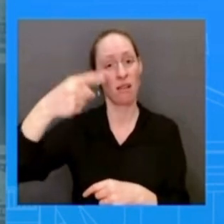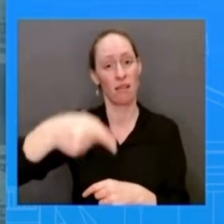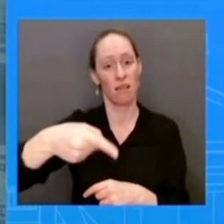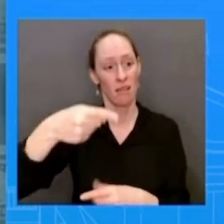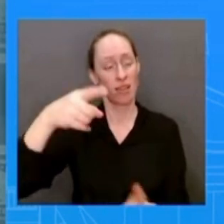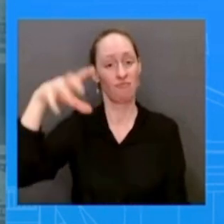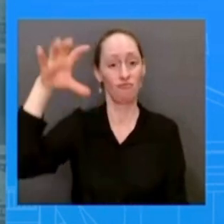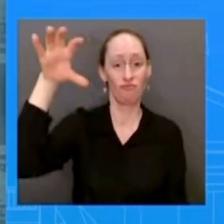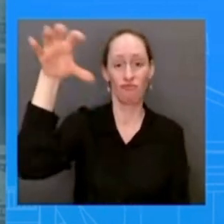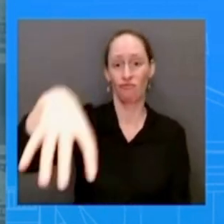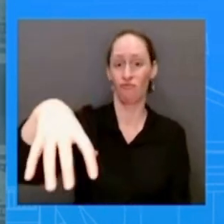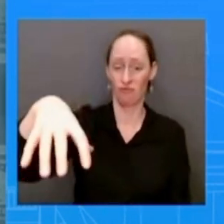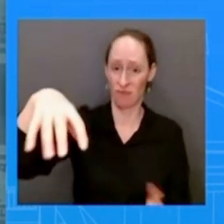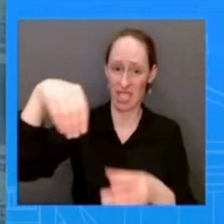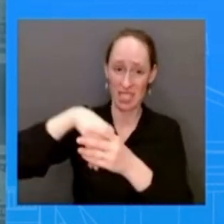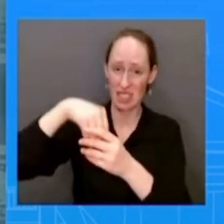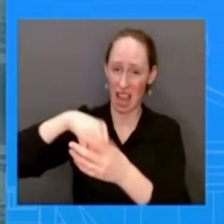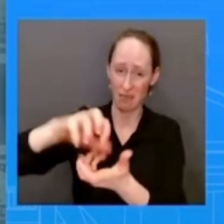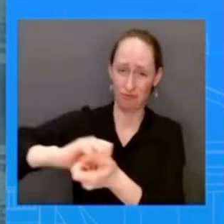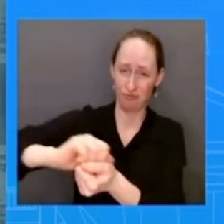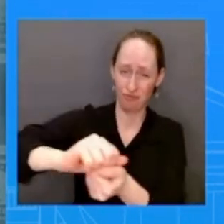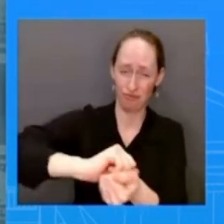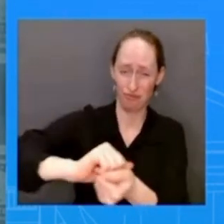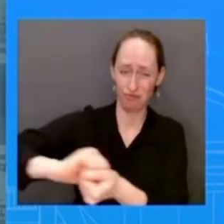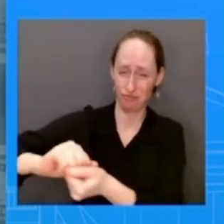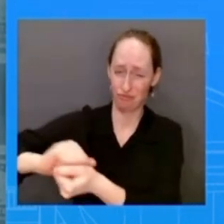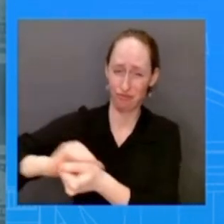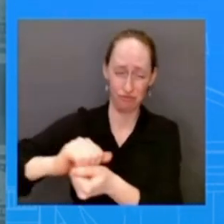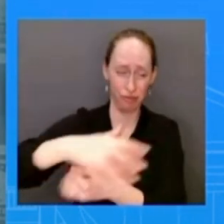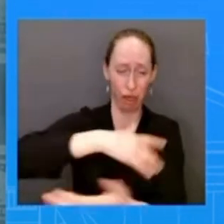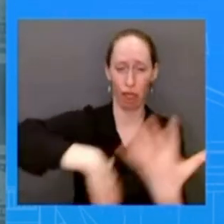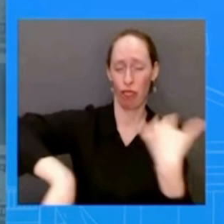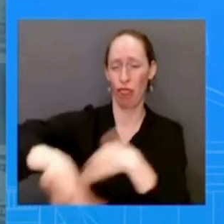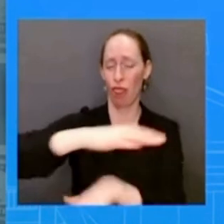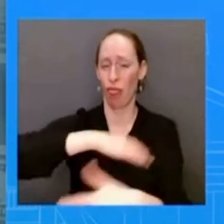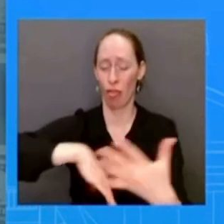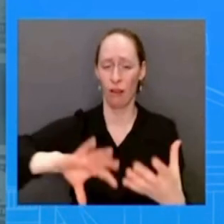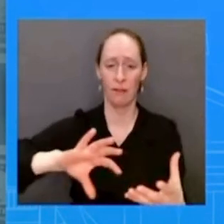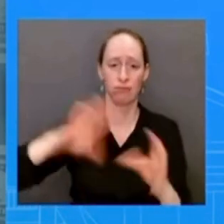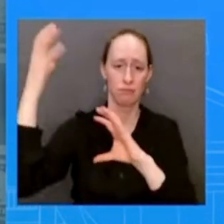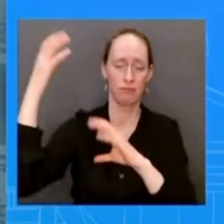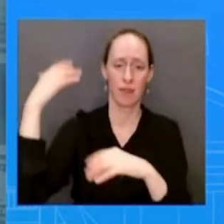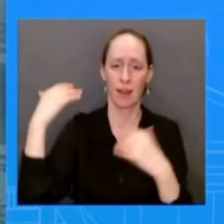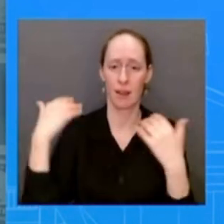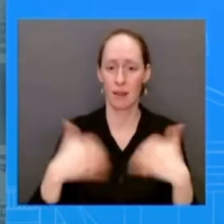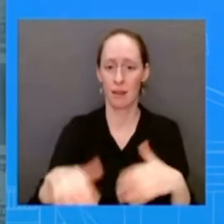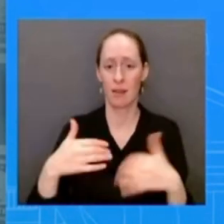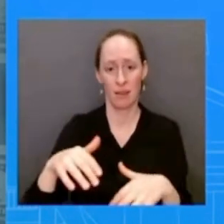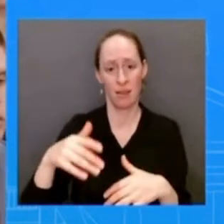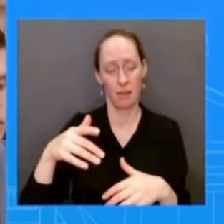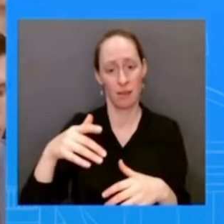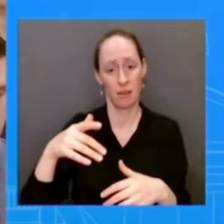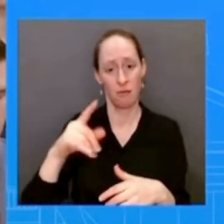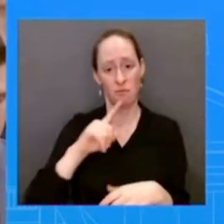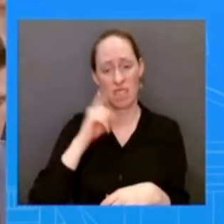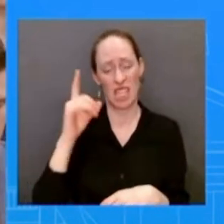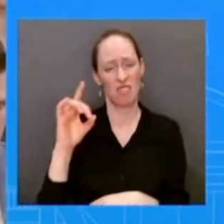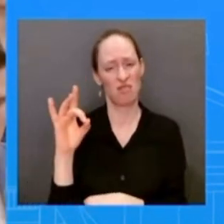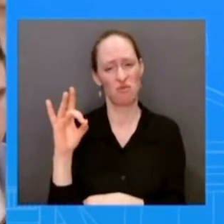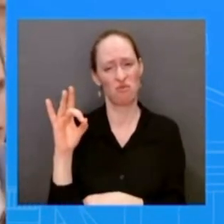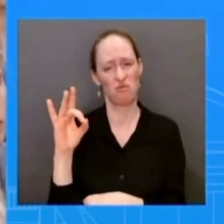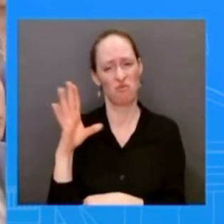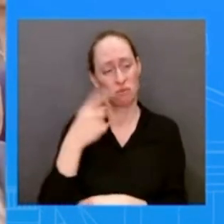to get down to the bottom of what happened again it was an attack on our democracy and i'll just leave it there so is speaker mccarthy